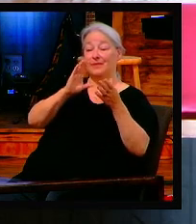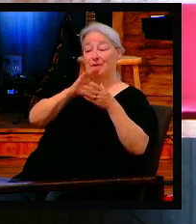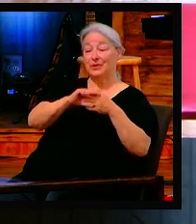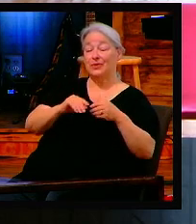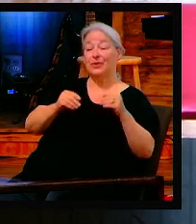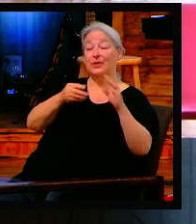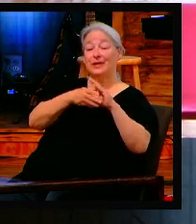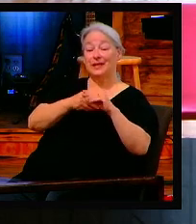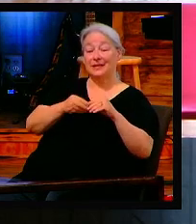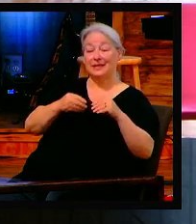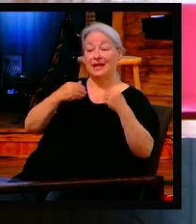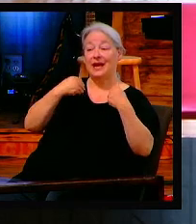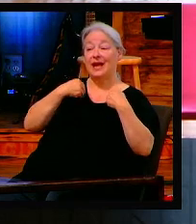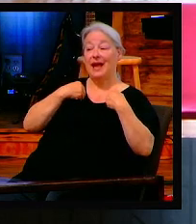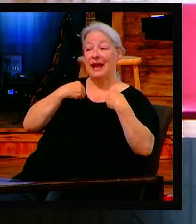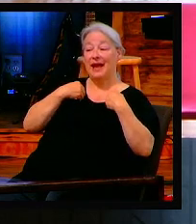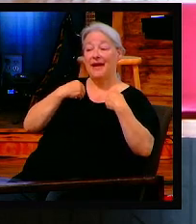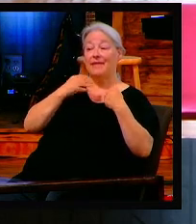Mark 14.